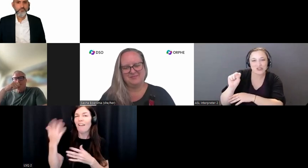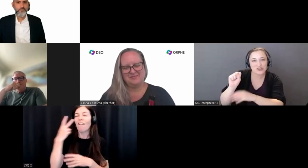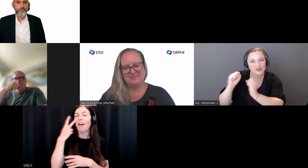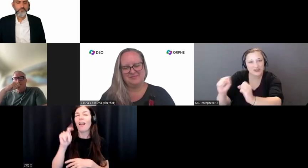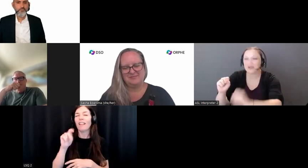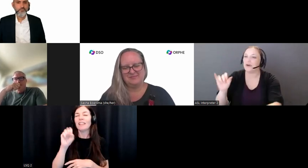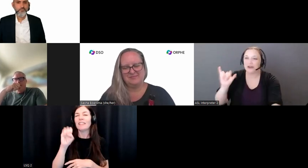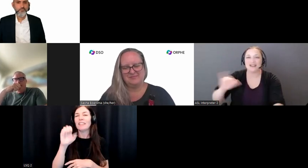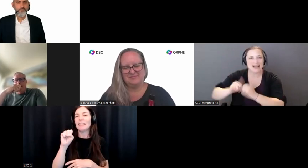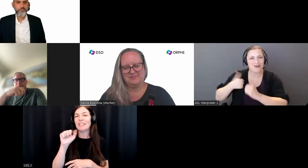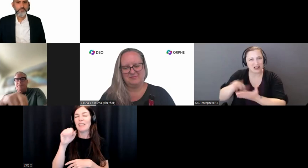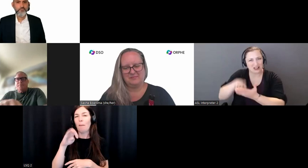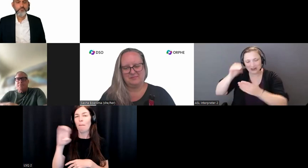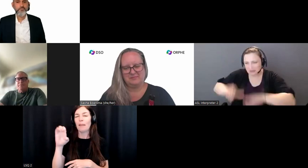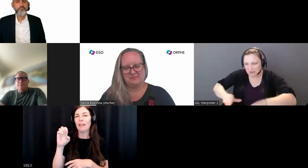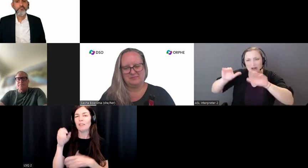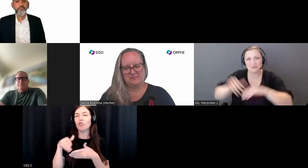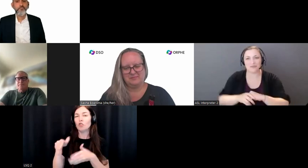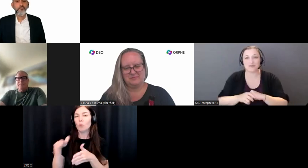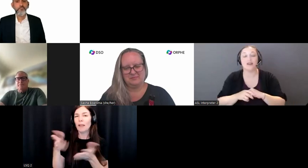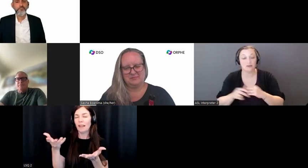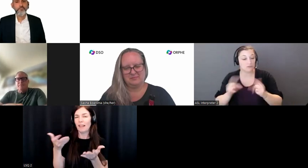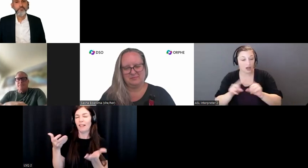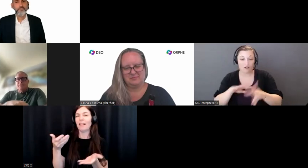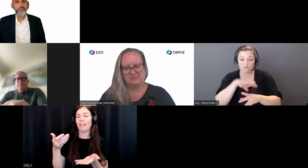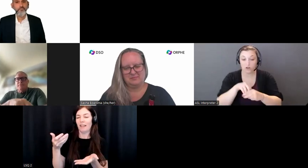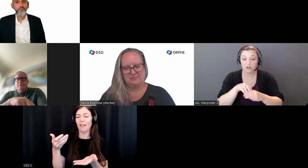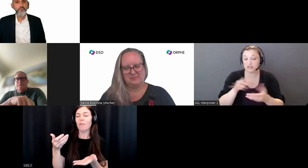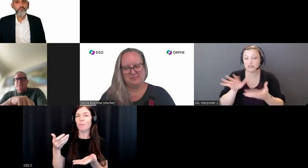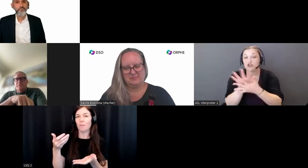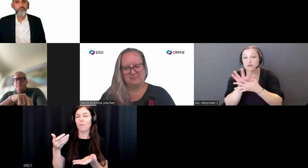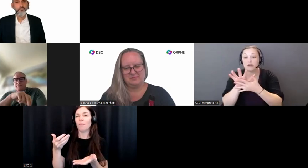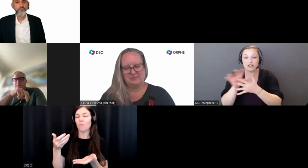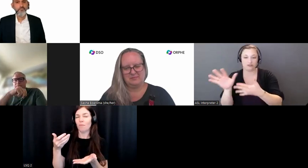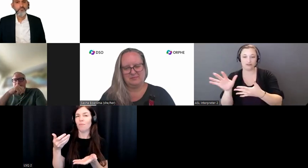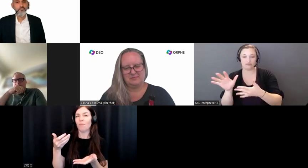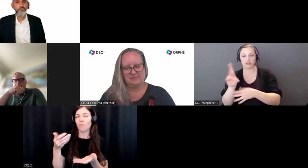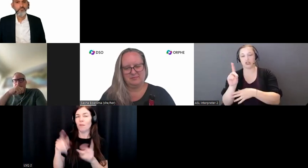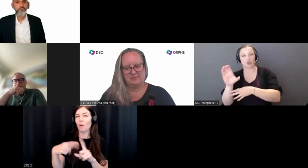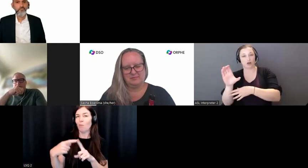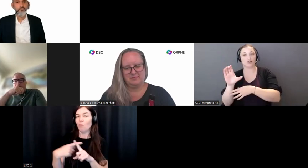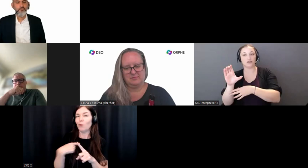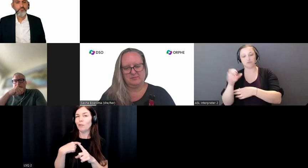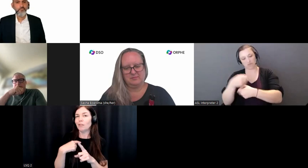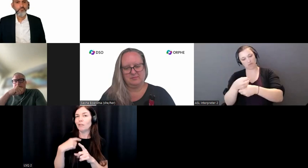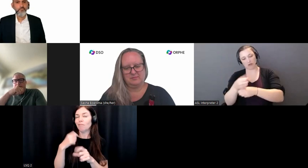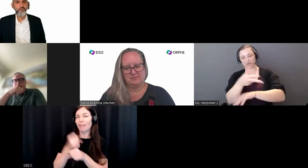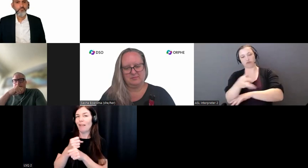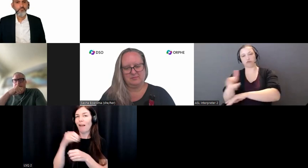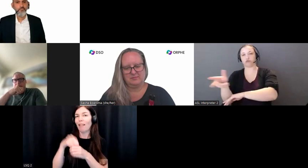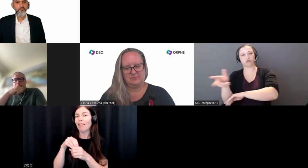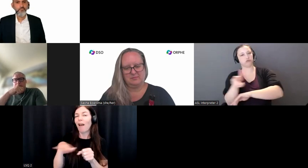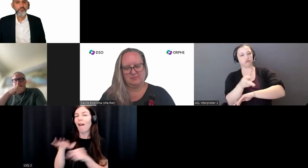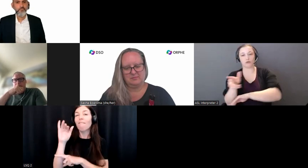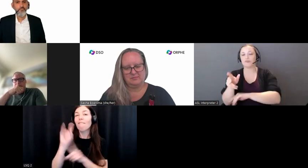to have a career in broadcast journalism and as a documentary filmmaker. I understand firsthand the barriers to entry and success in the screen